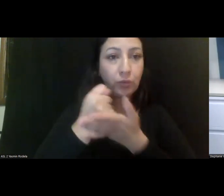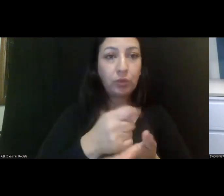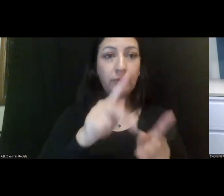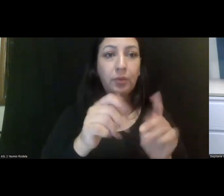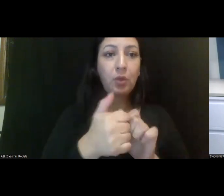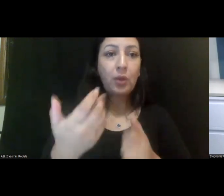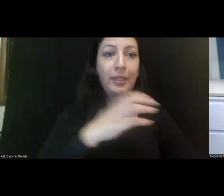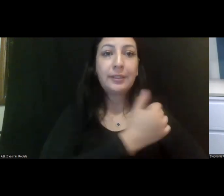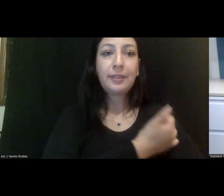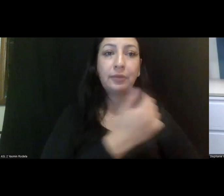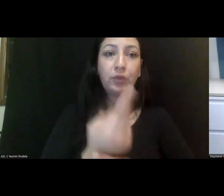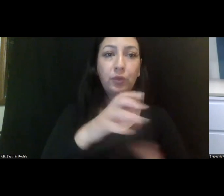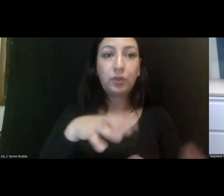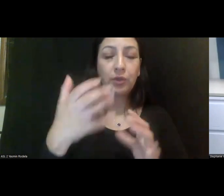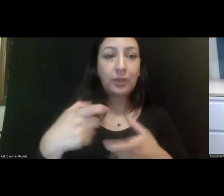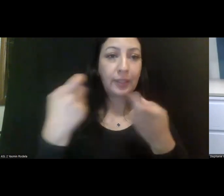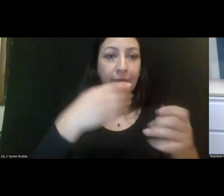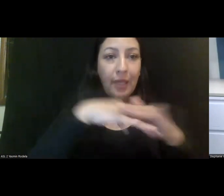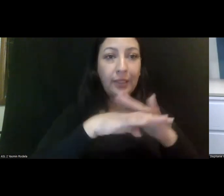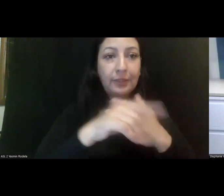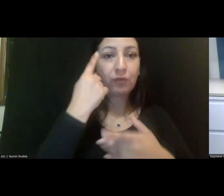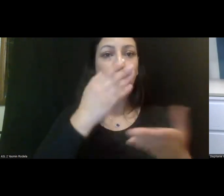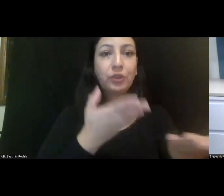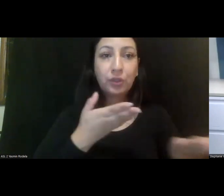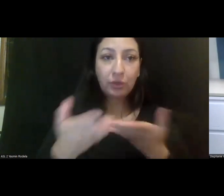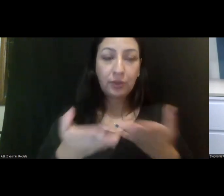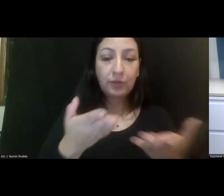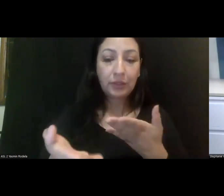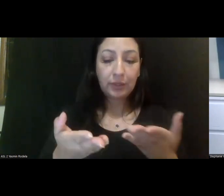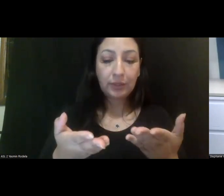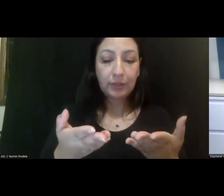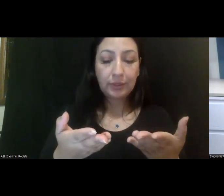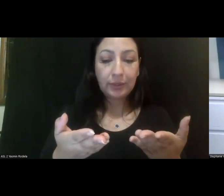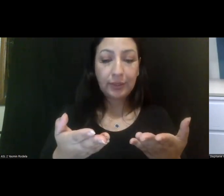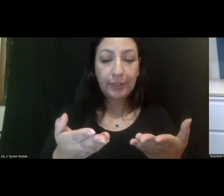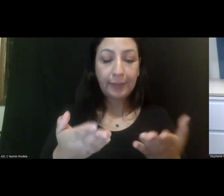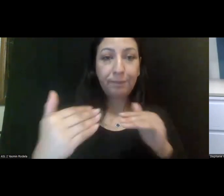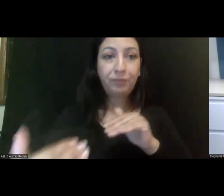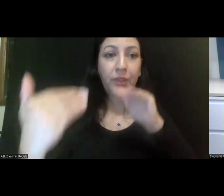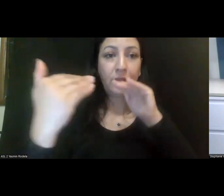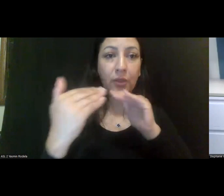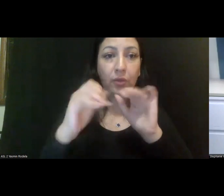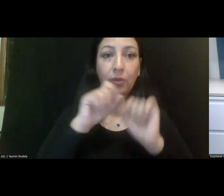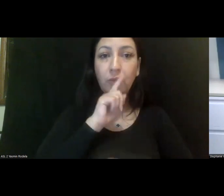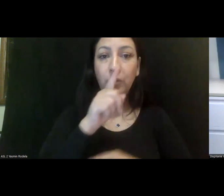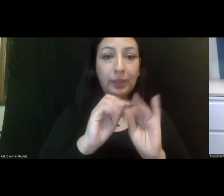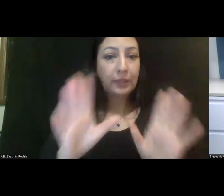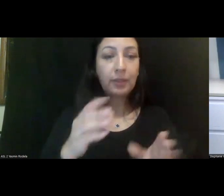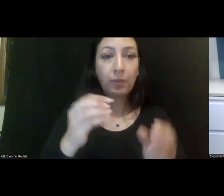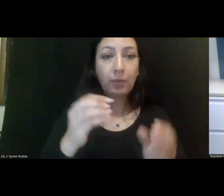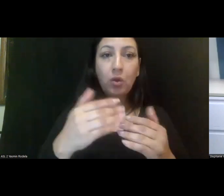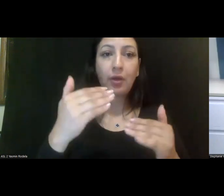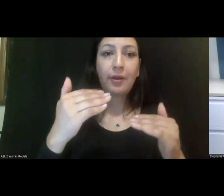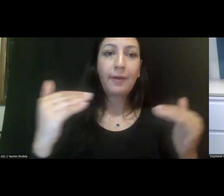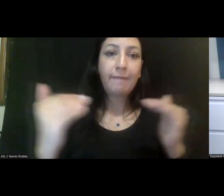with substance use disorders and give them access to services, um, in, in an equal and frankly, more just way,